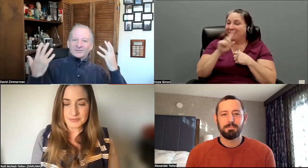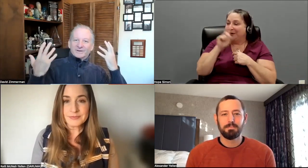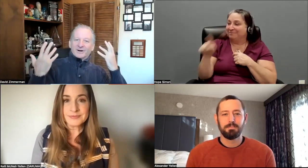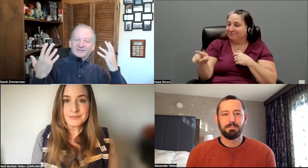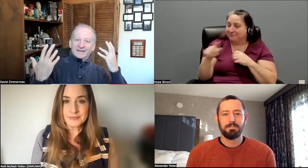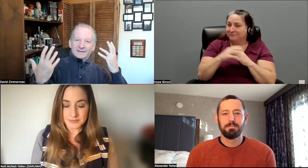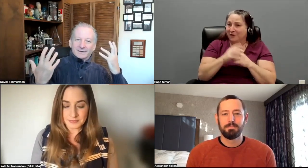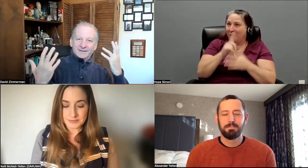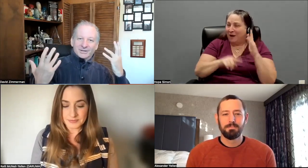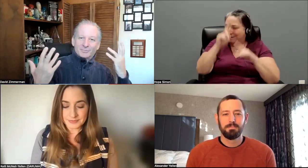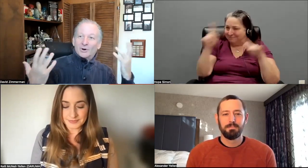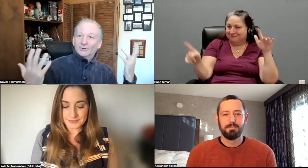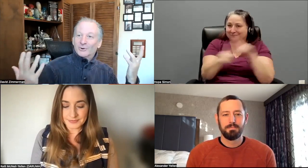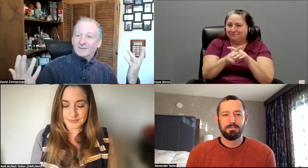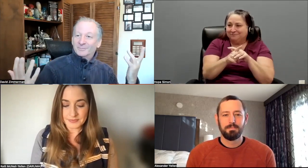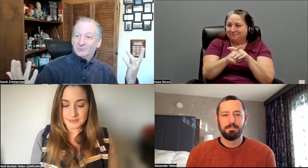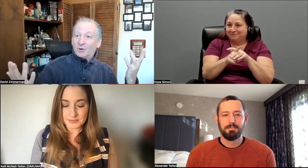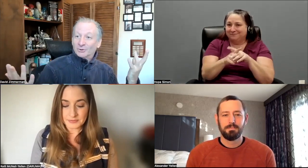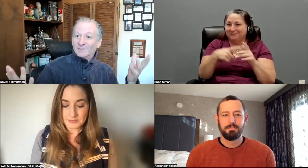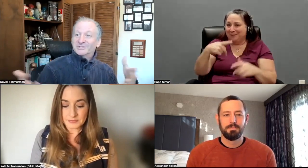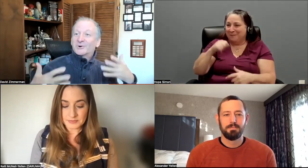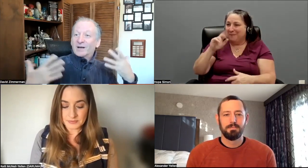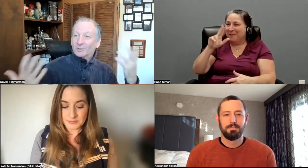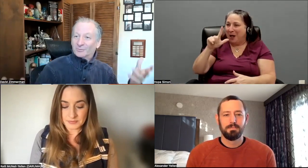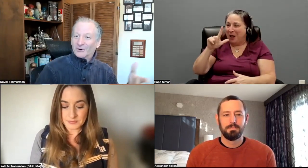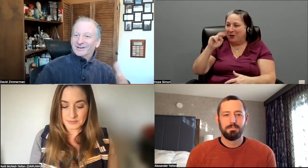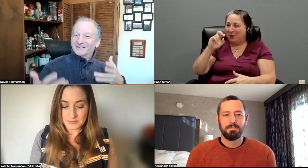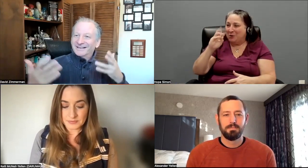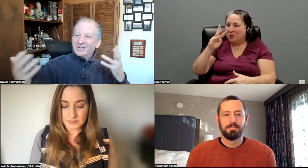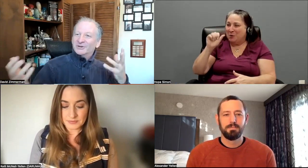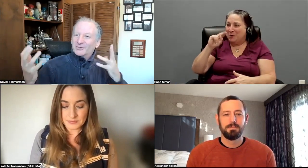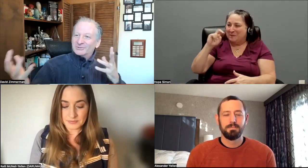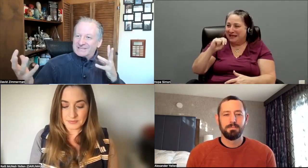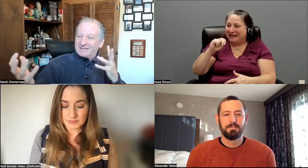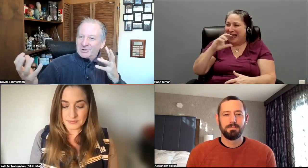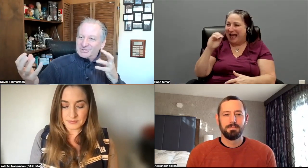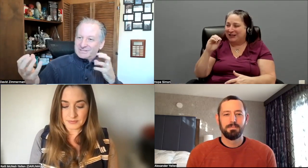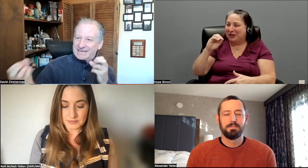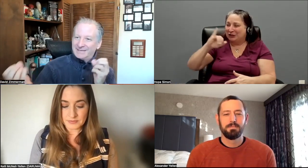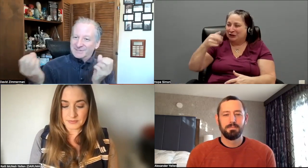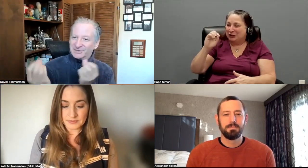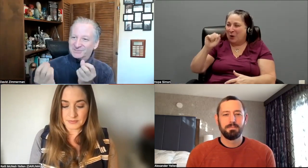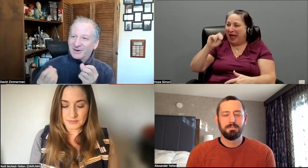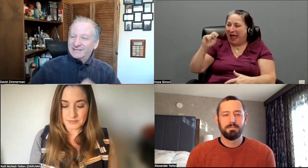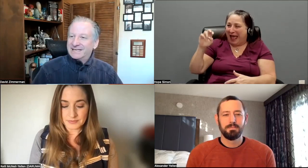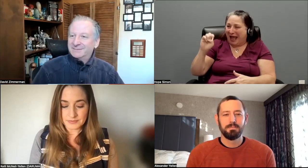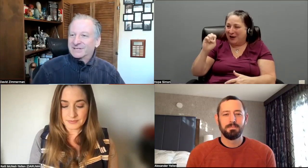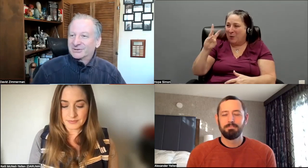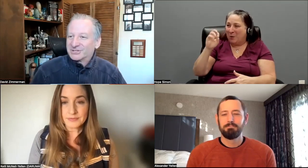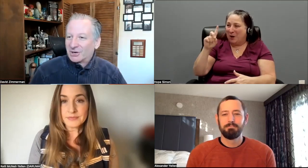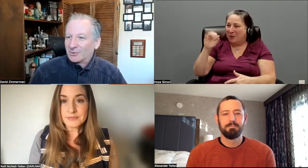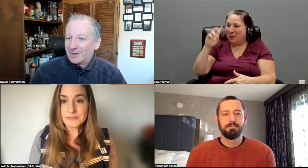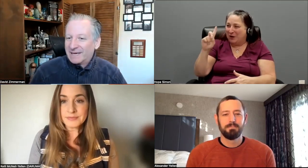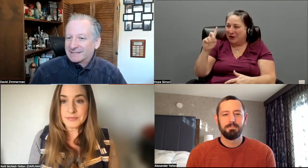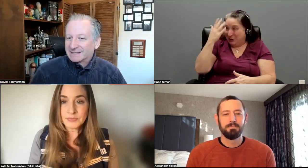mind are, are like, you know, Paul Newman, Paul Newman and Joanne Woodward. And, you know, those, those teams, those married teams